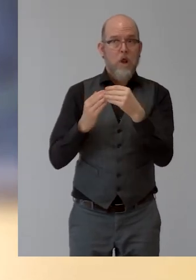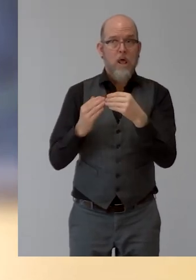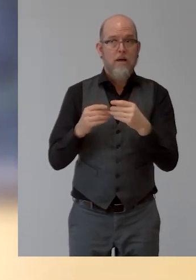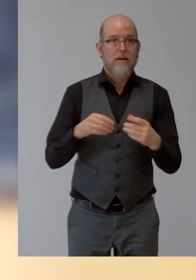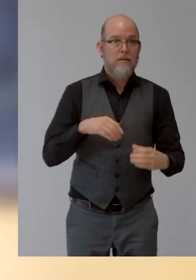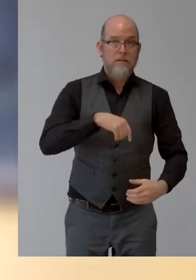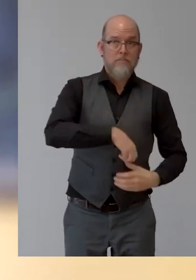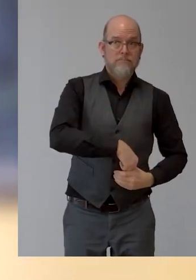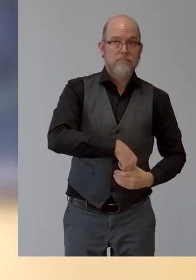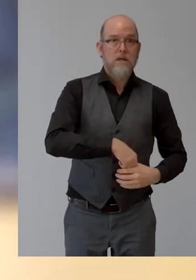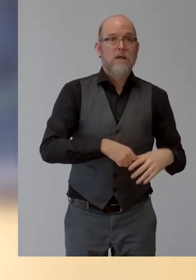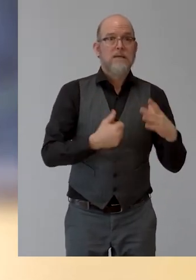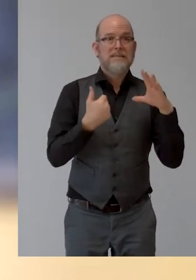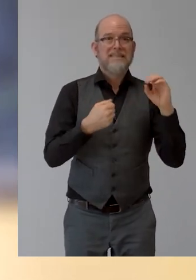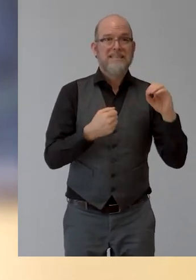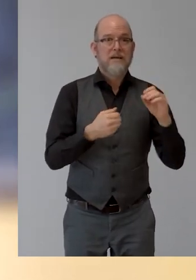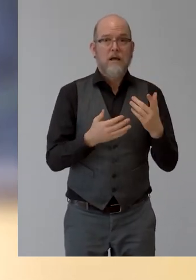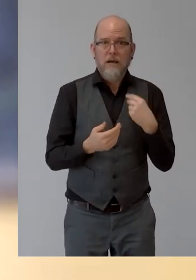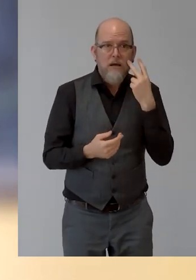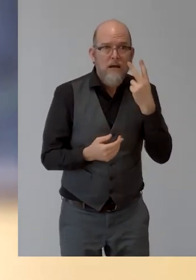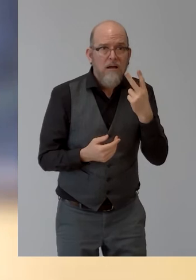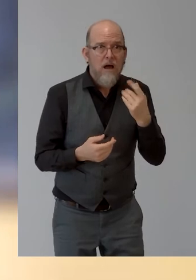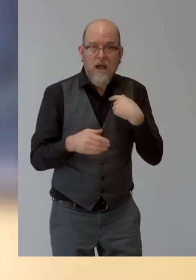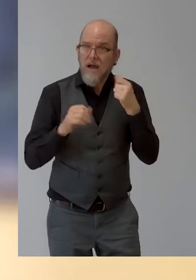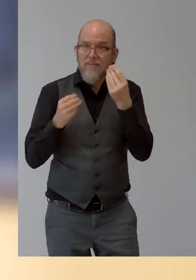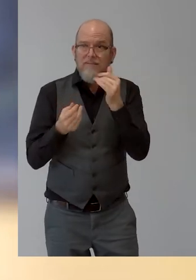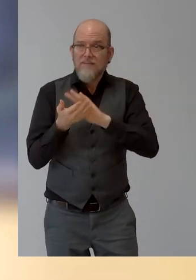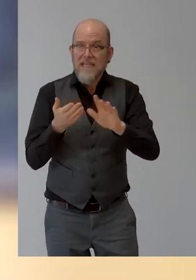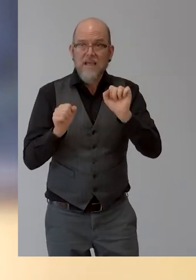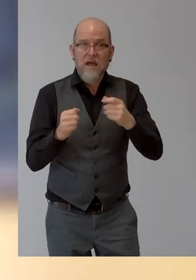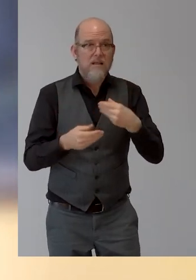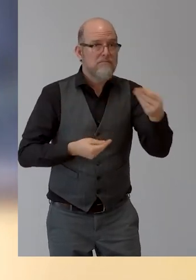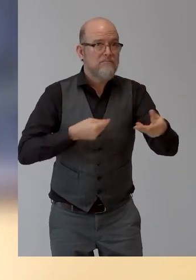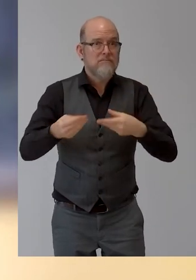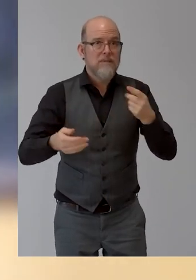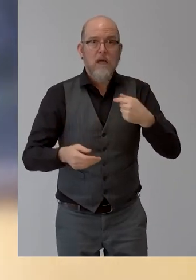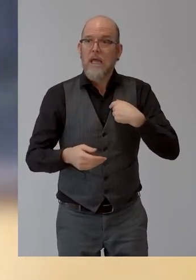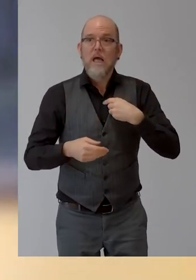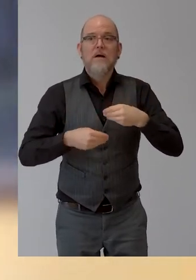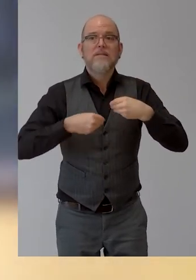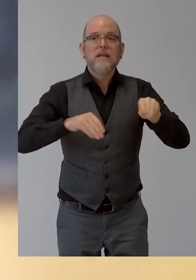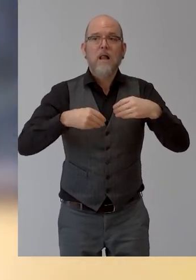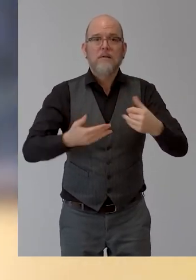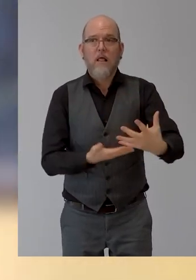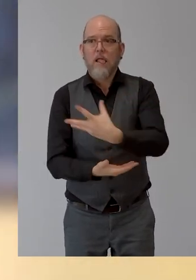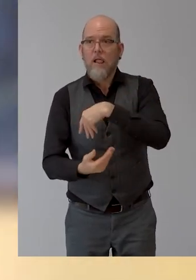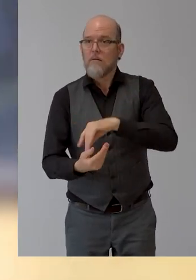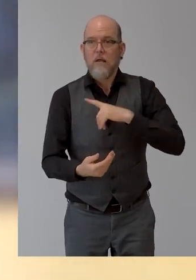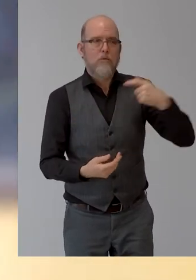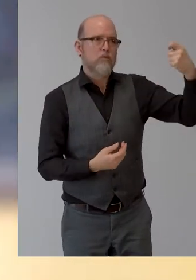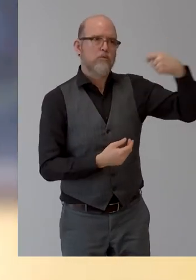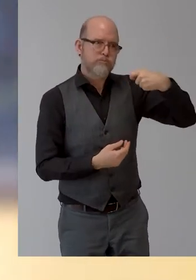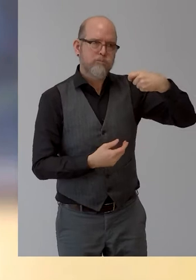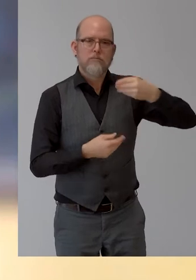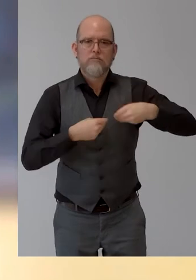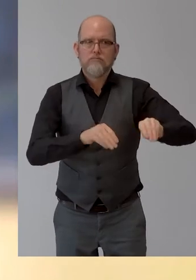are provided free of cost to patients. We are not selling anything. The other thing is that the technology is very rapid